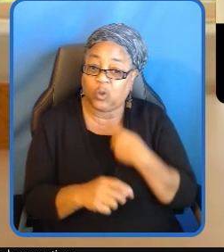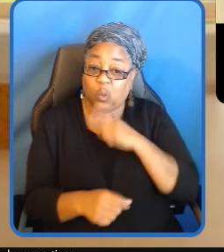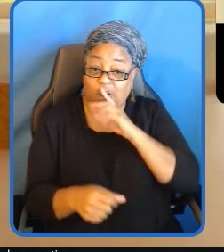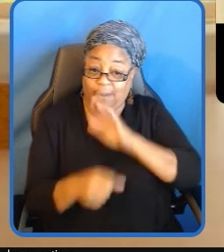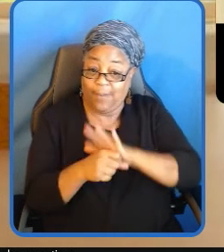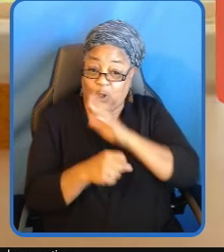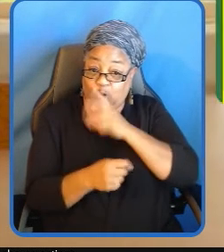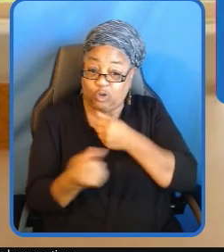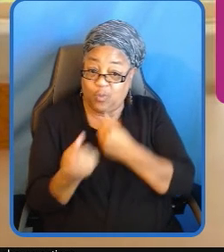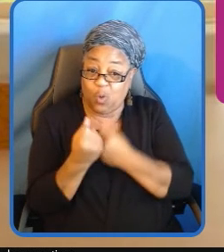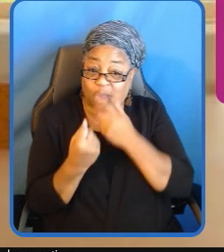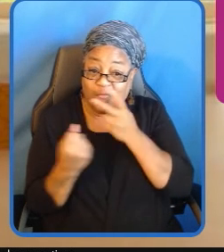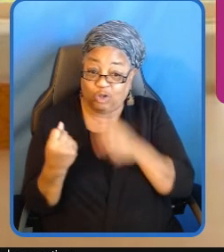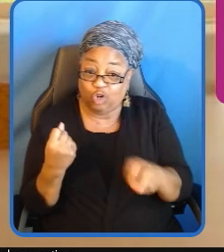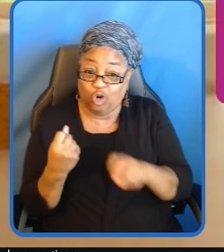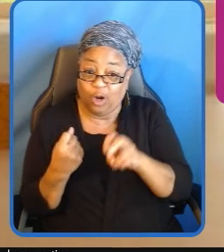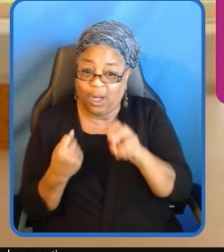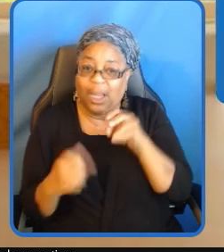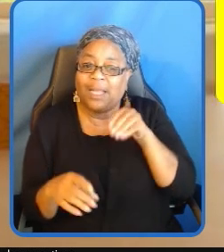thank you